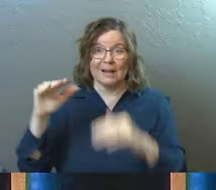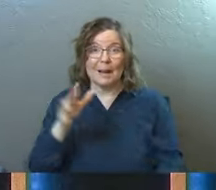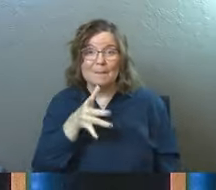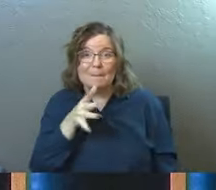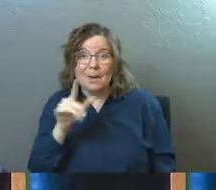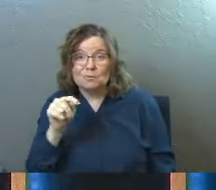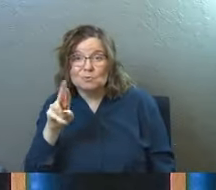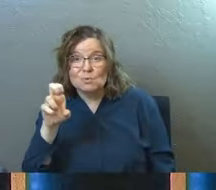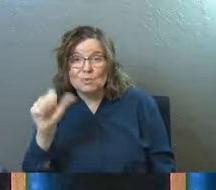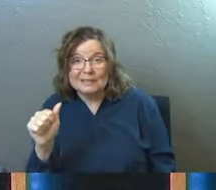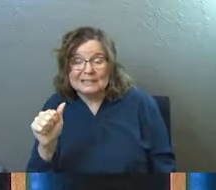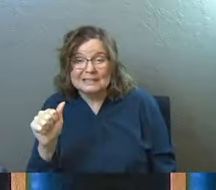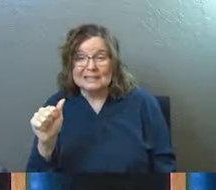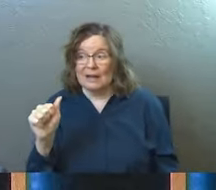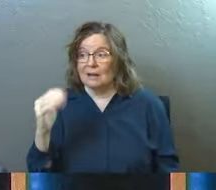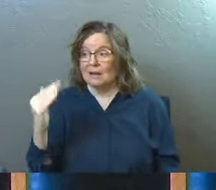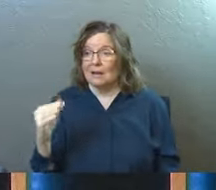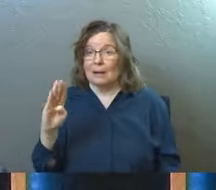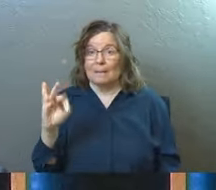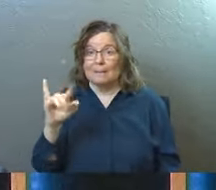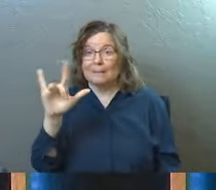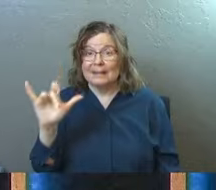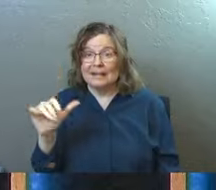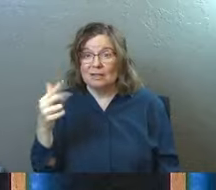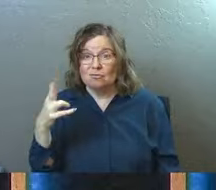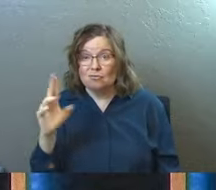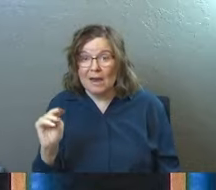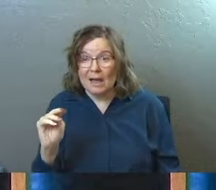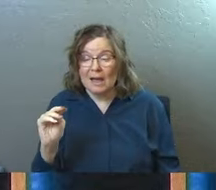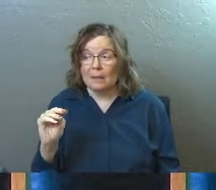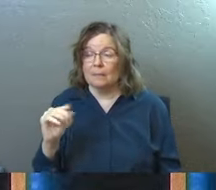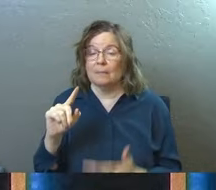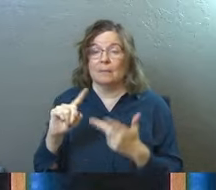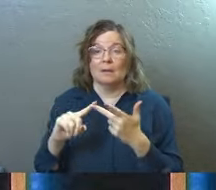Teresa was. Not even Billy Graham was. Not even the Pope is.